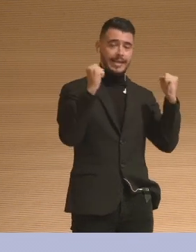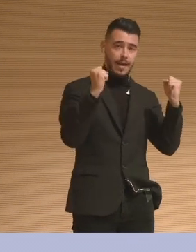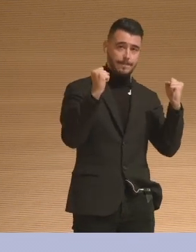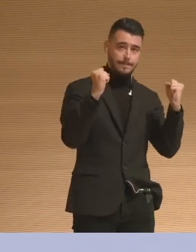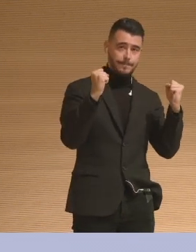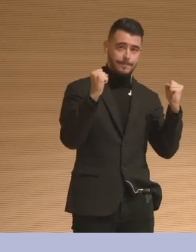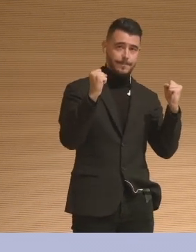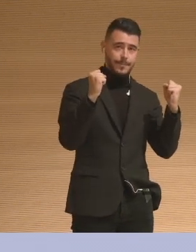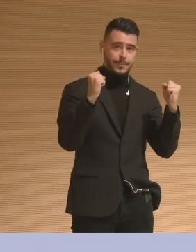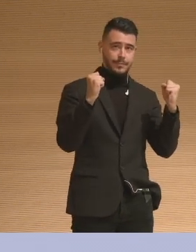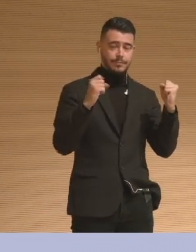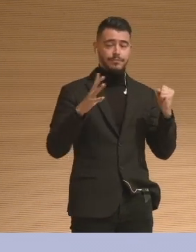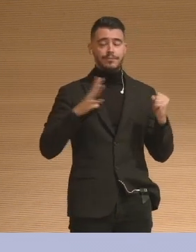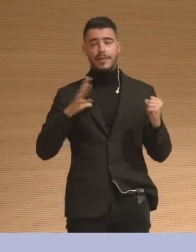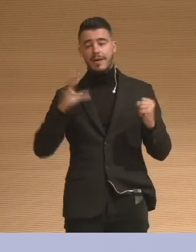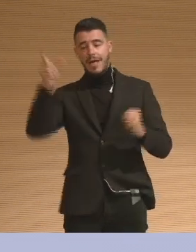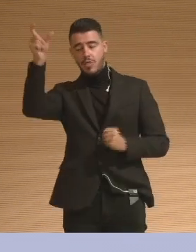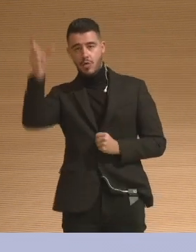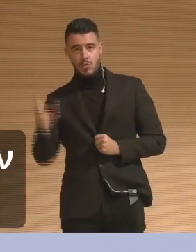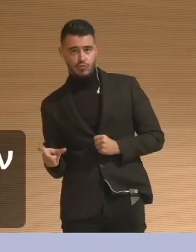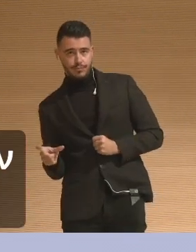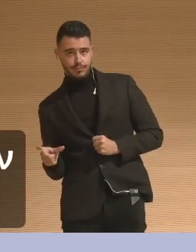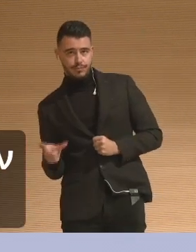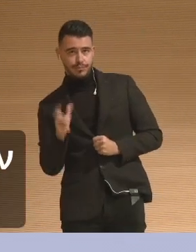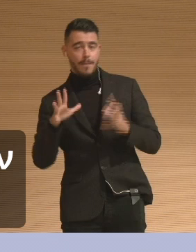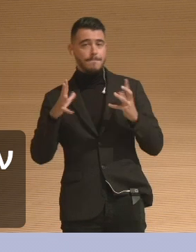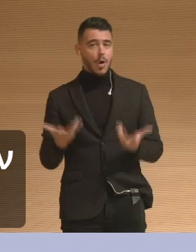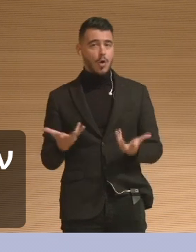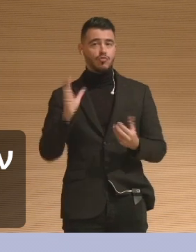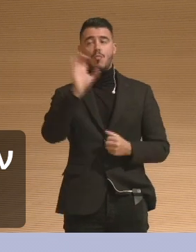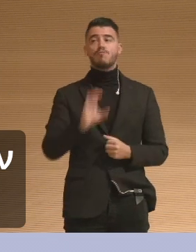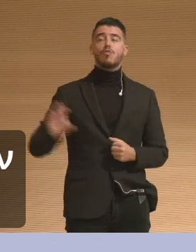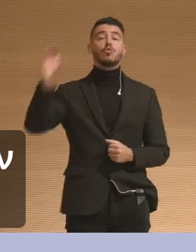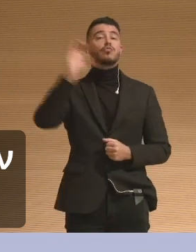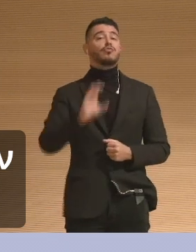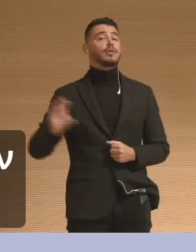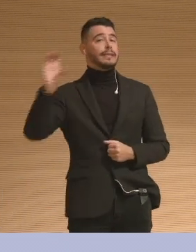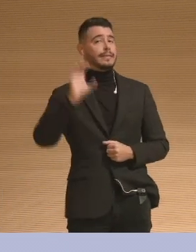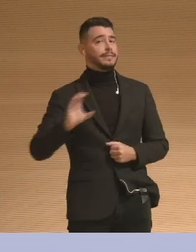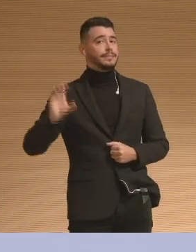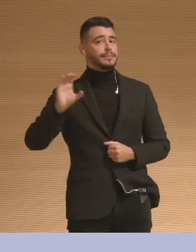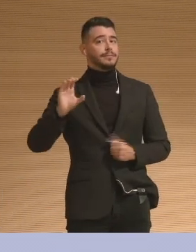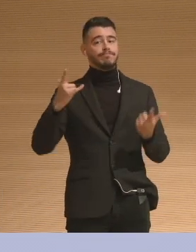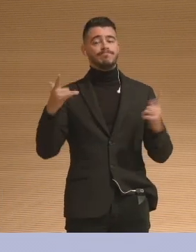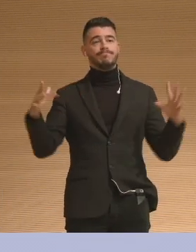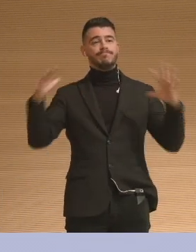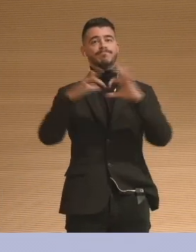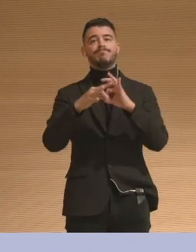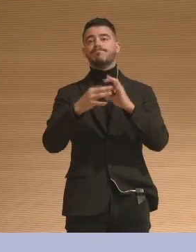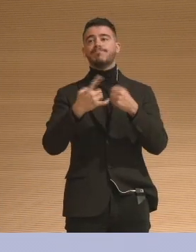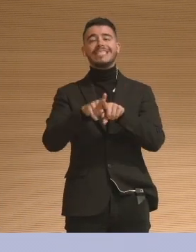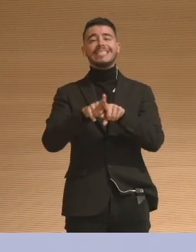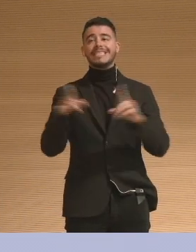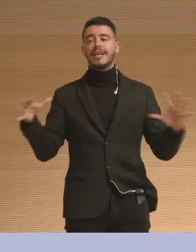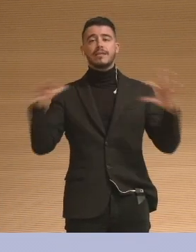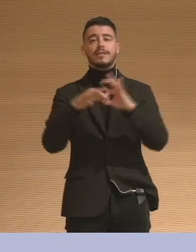and how it is that museums and human-object relationships in our museum environments support our mental